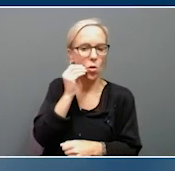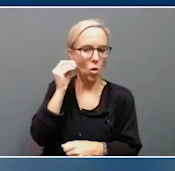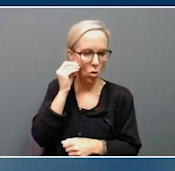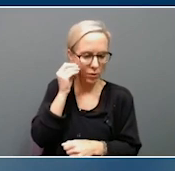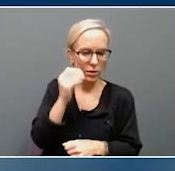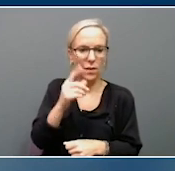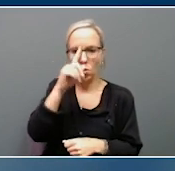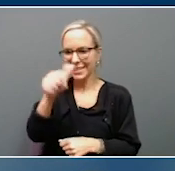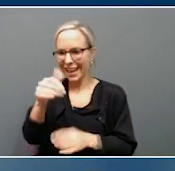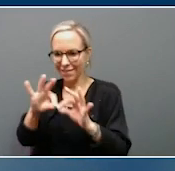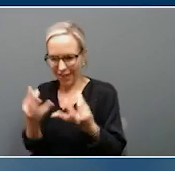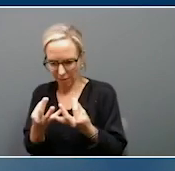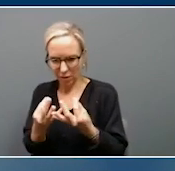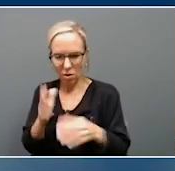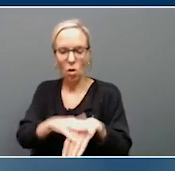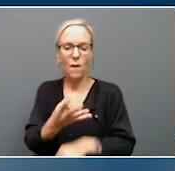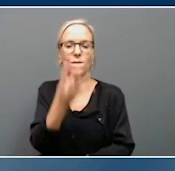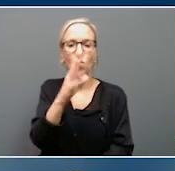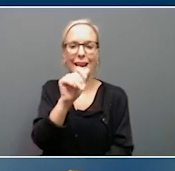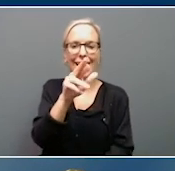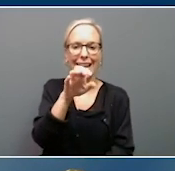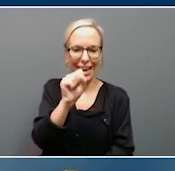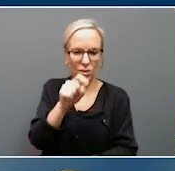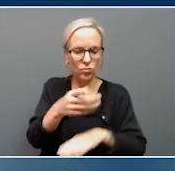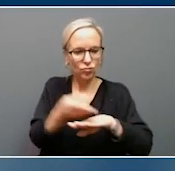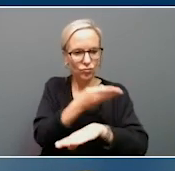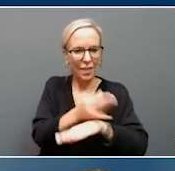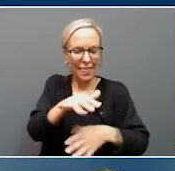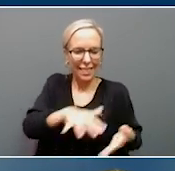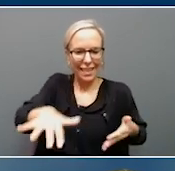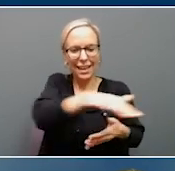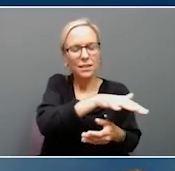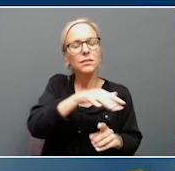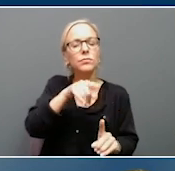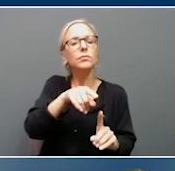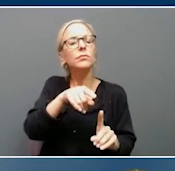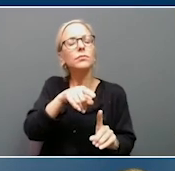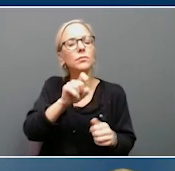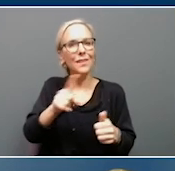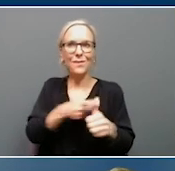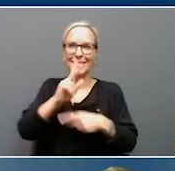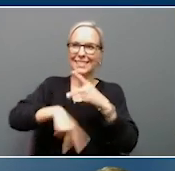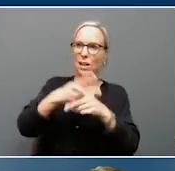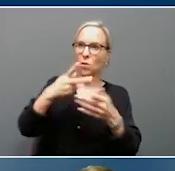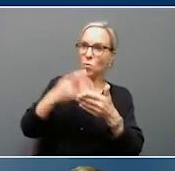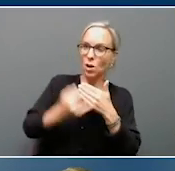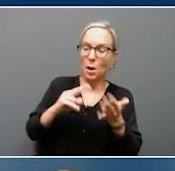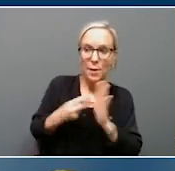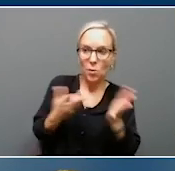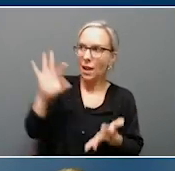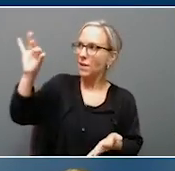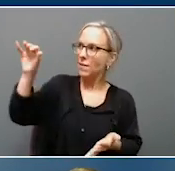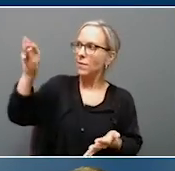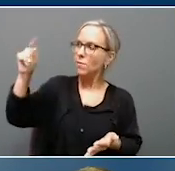families on four acres of buildable land. Again, it's a, again, a first of its kind project where FEMA will come in and will